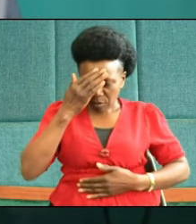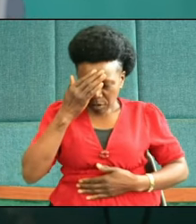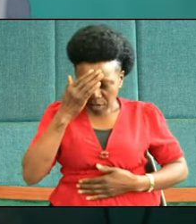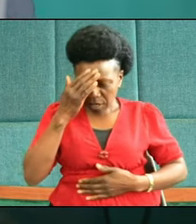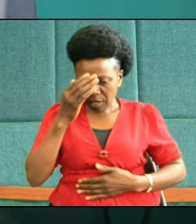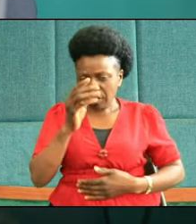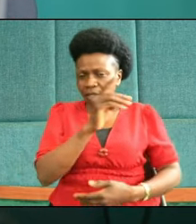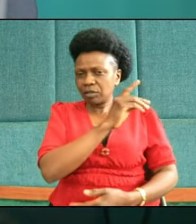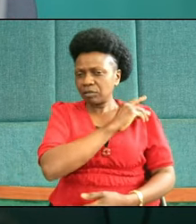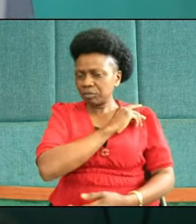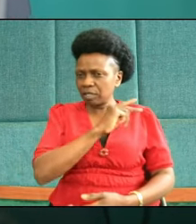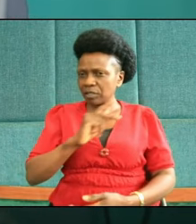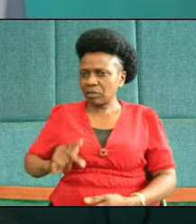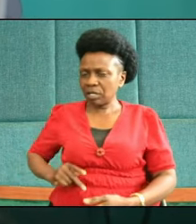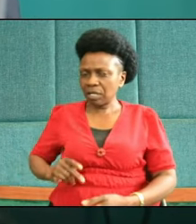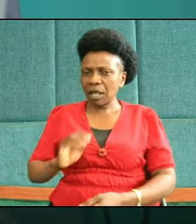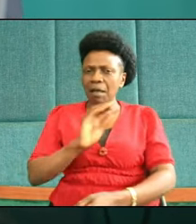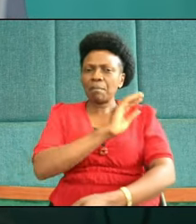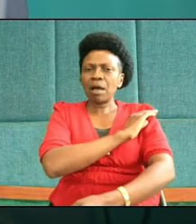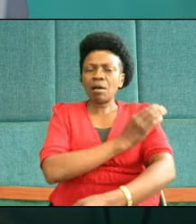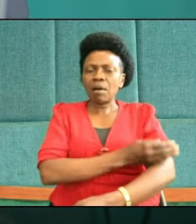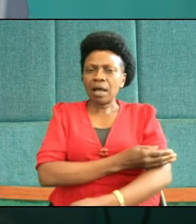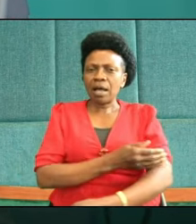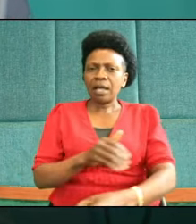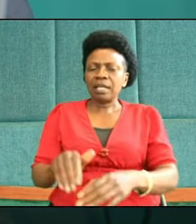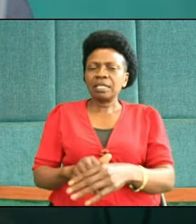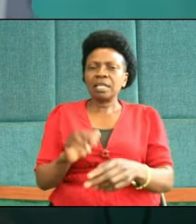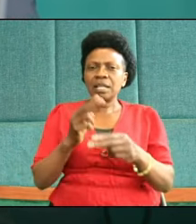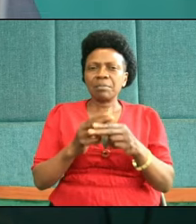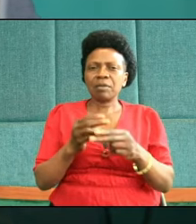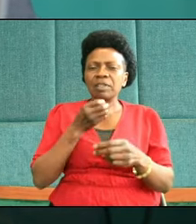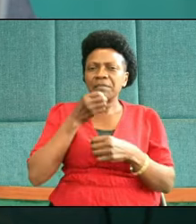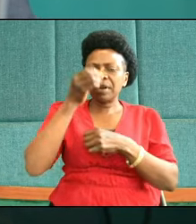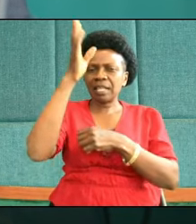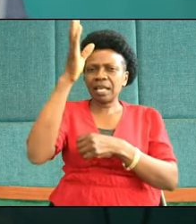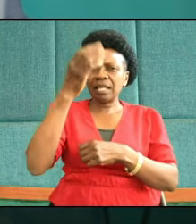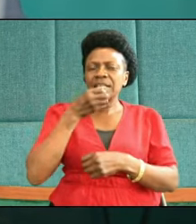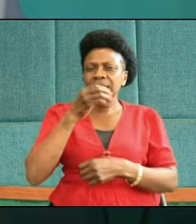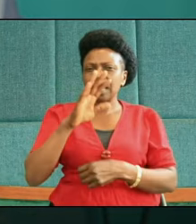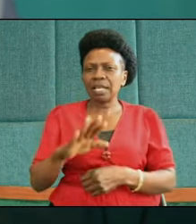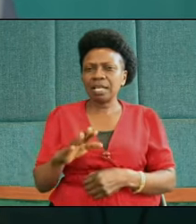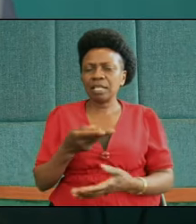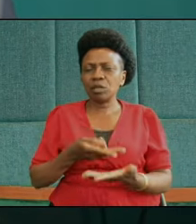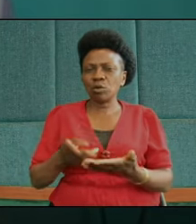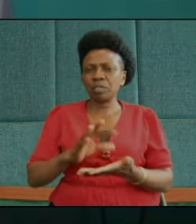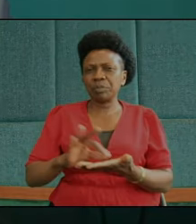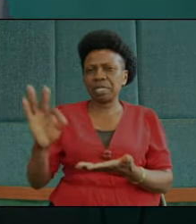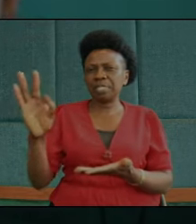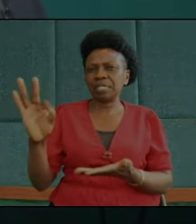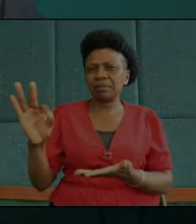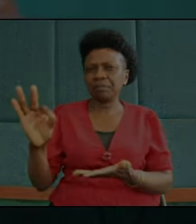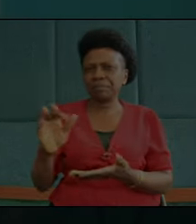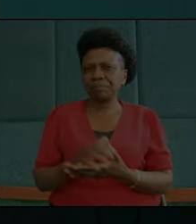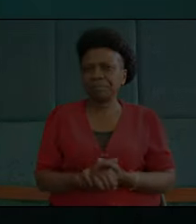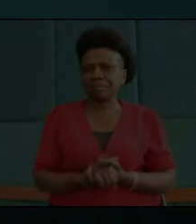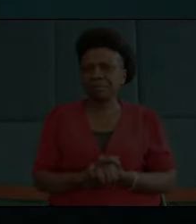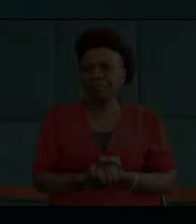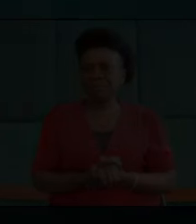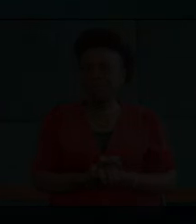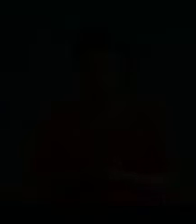dominion, and power, in the name of the Father, and of the Son, and of the Holy Ghost. Amen.